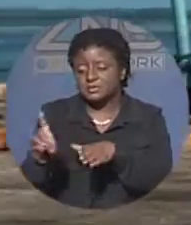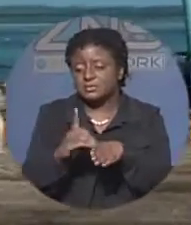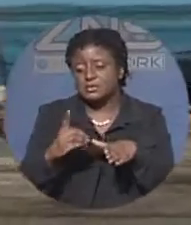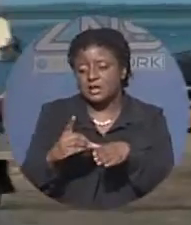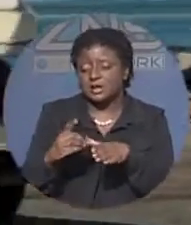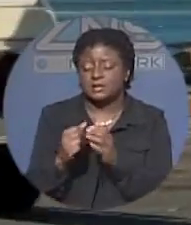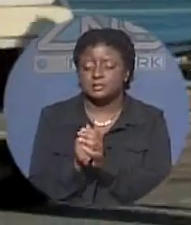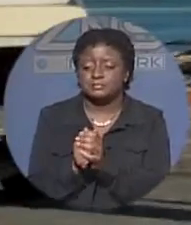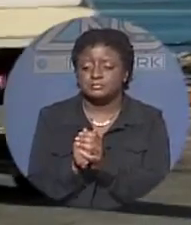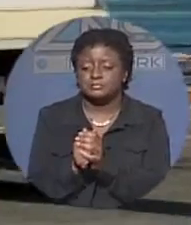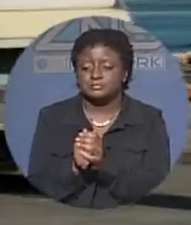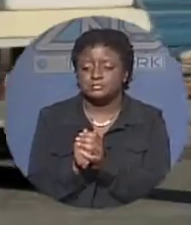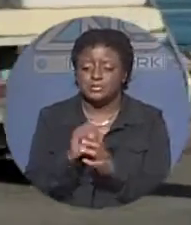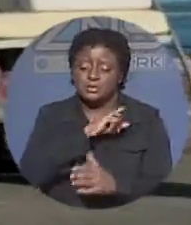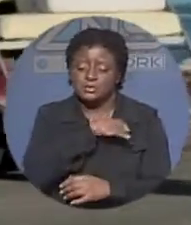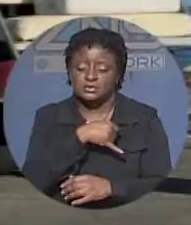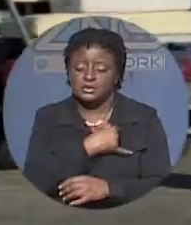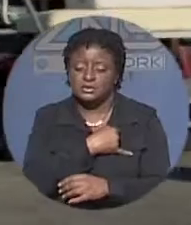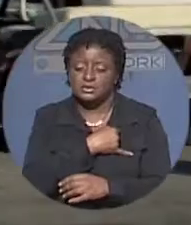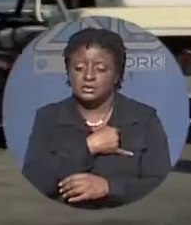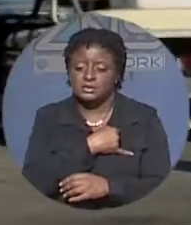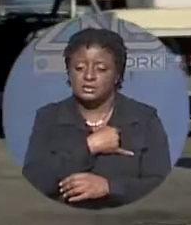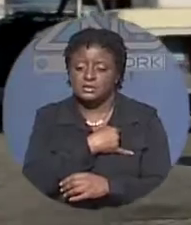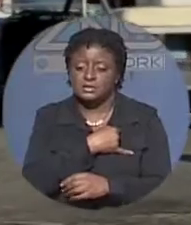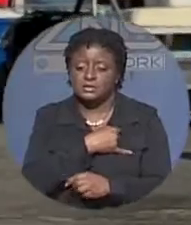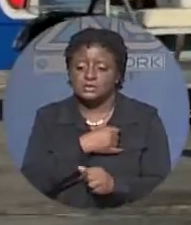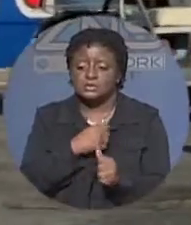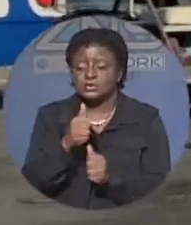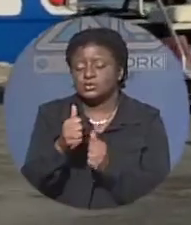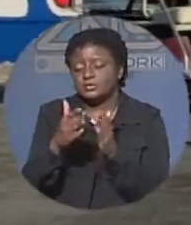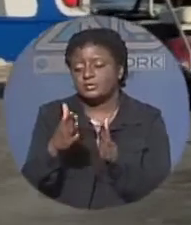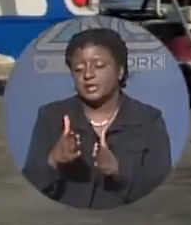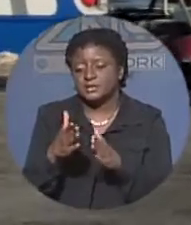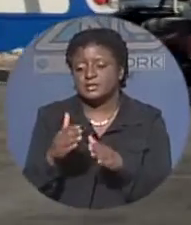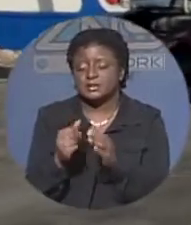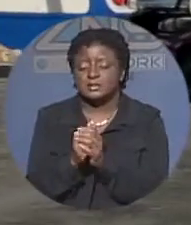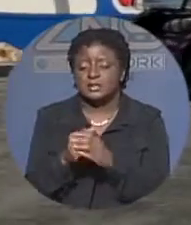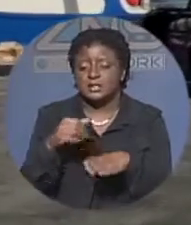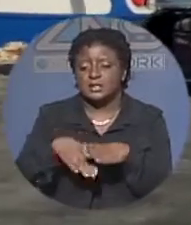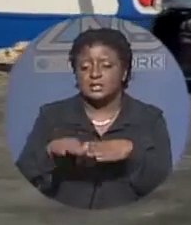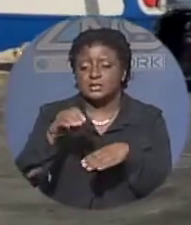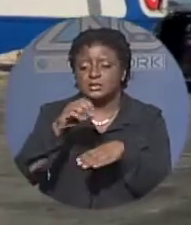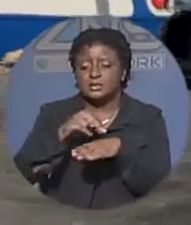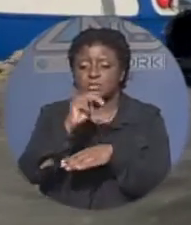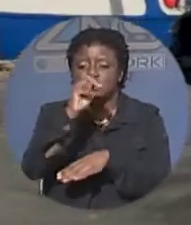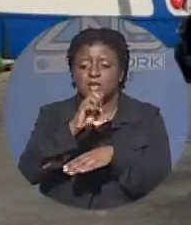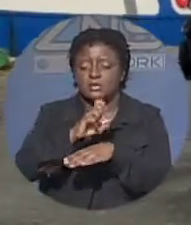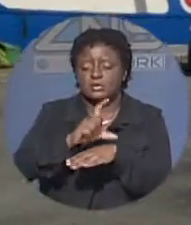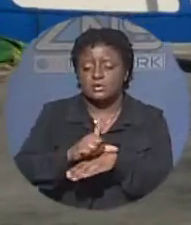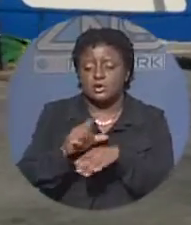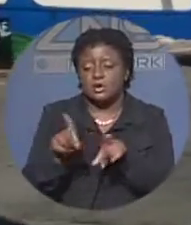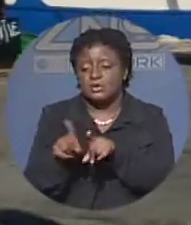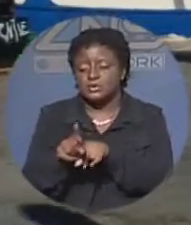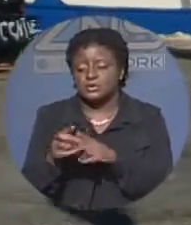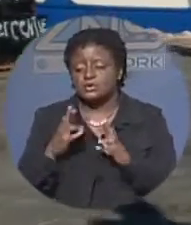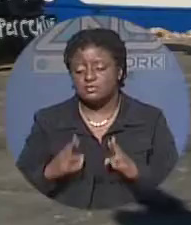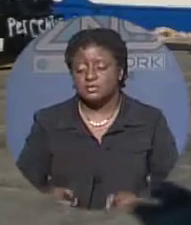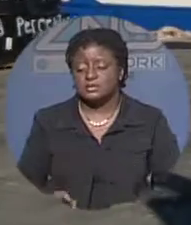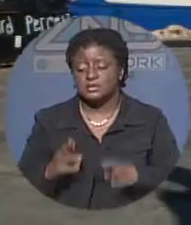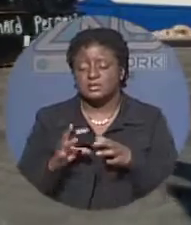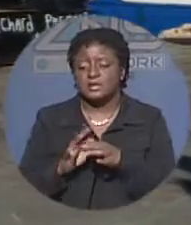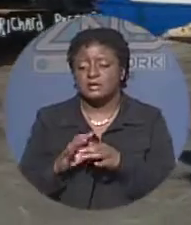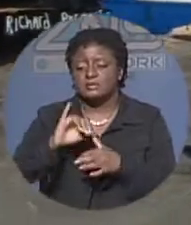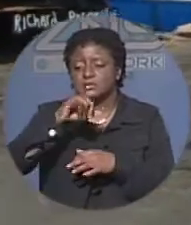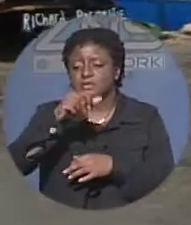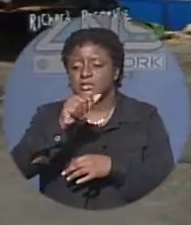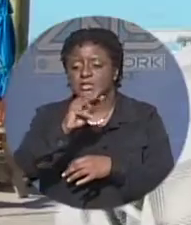is not only supervisor at the ministry of works stationed in north eluther but he's a resident of james cistern he's looking forward to the finished